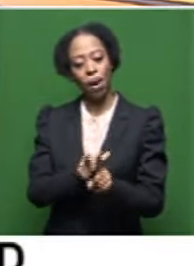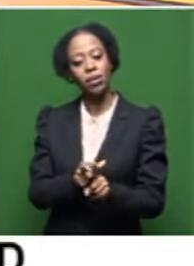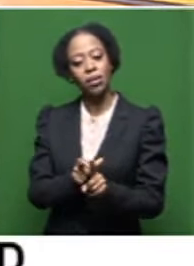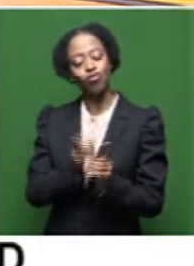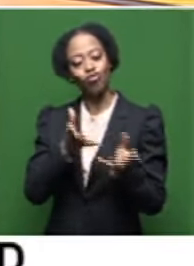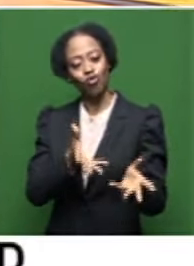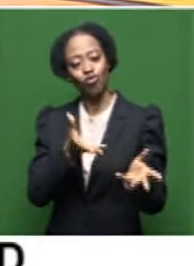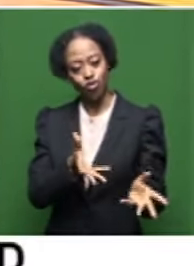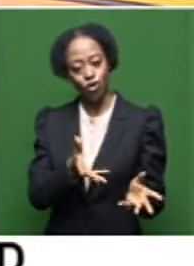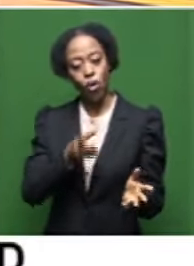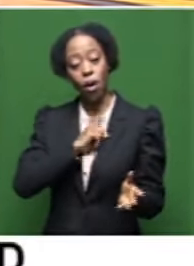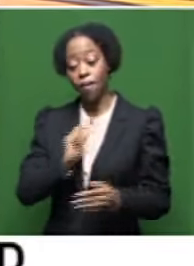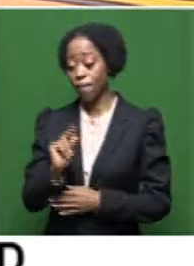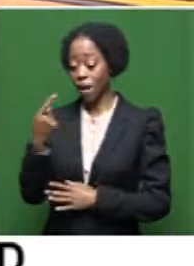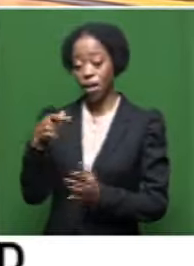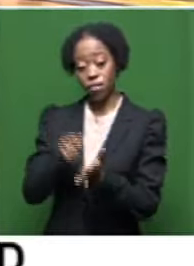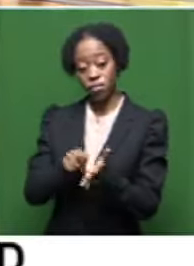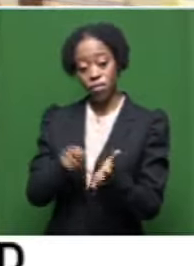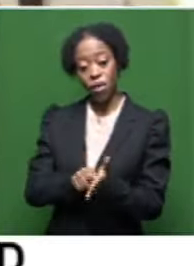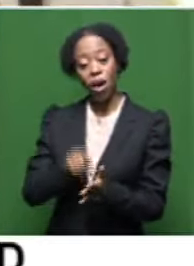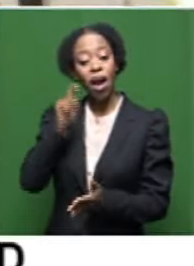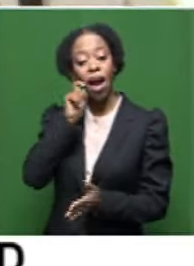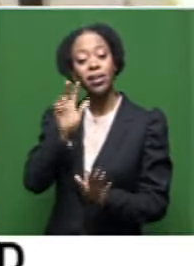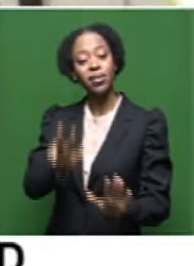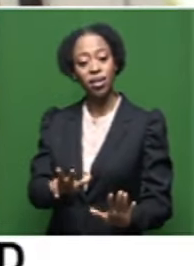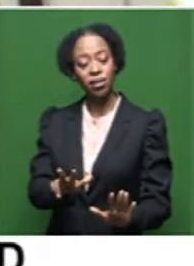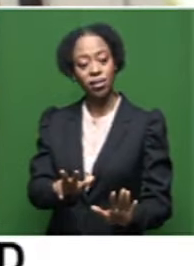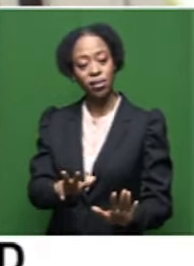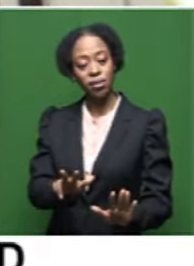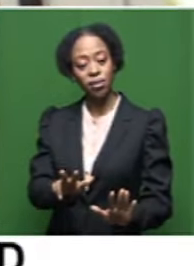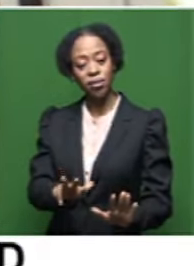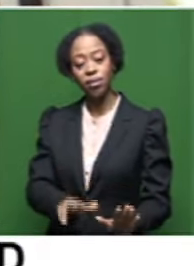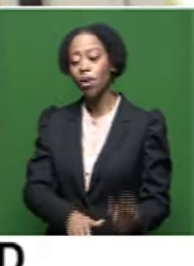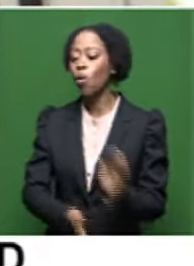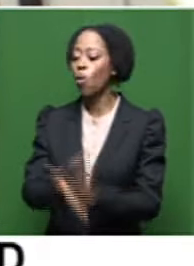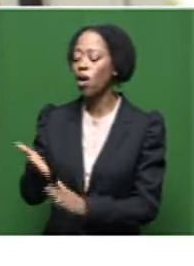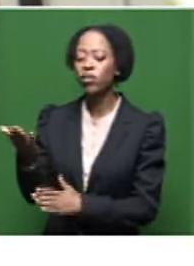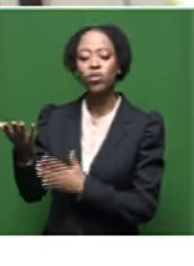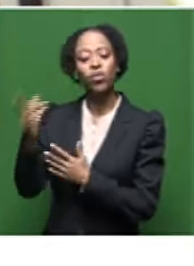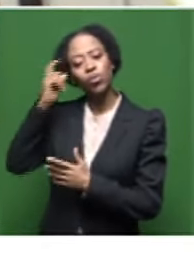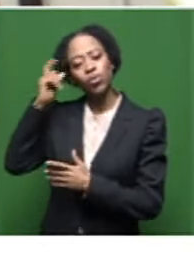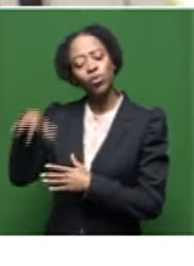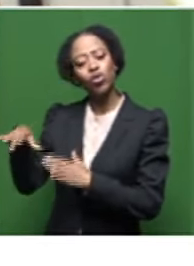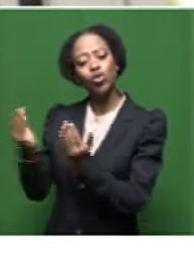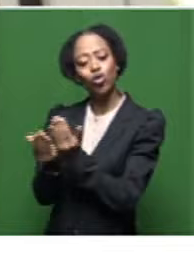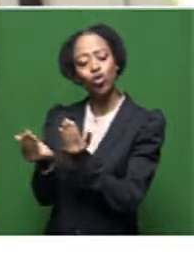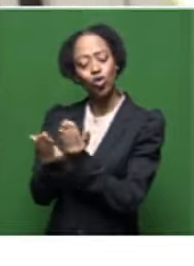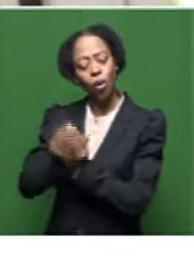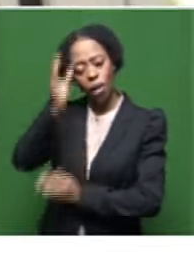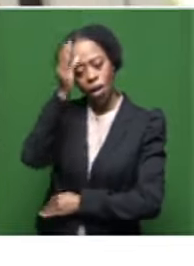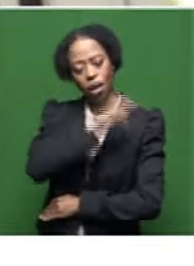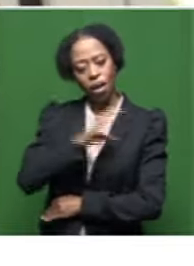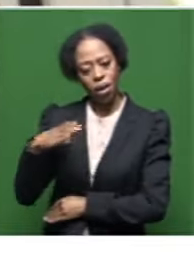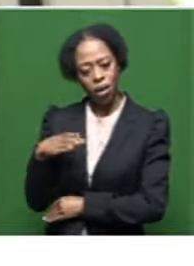anything else. Radon wrote his first poem when he was eight years old. He went to a boarding school in KZN, a Catholic boarding school.